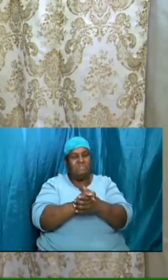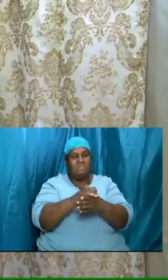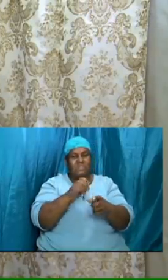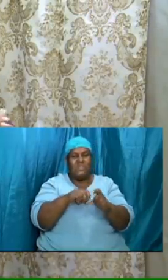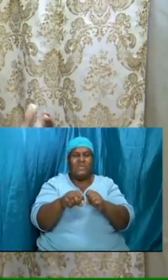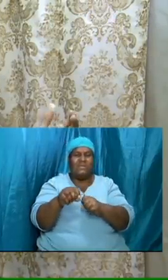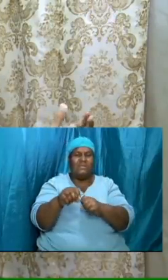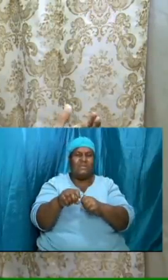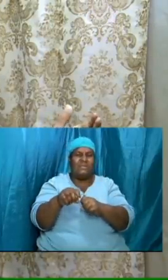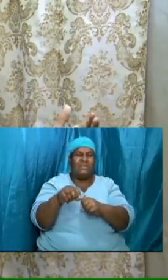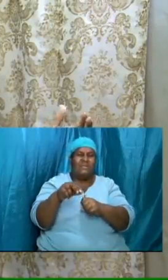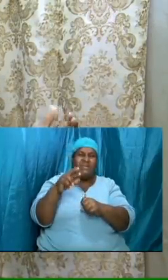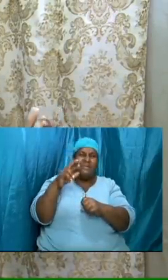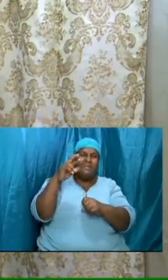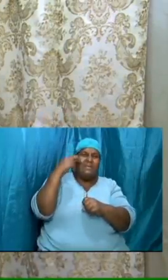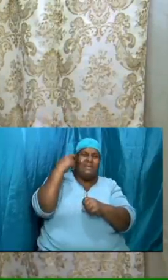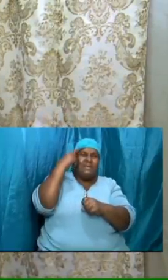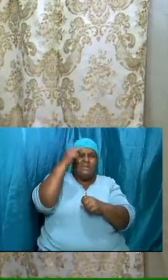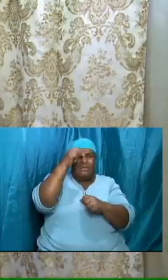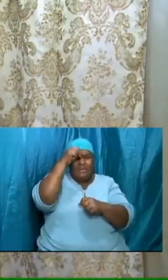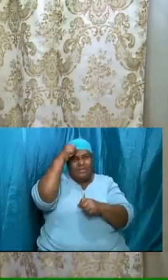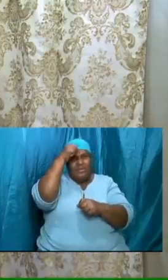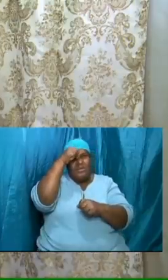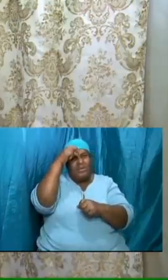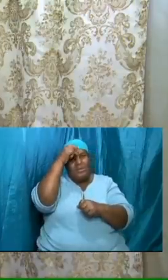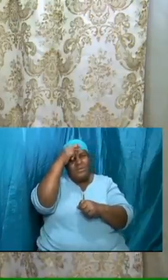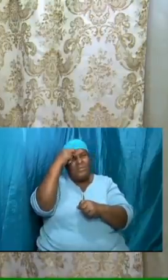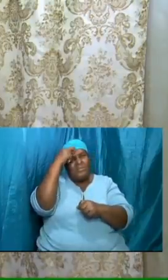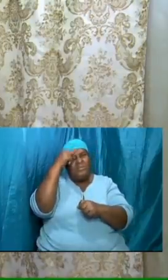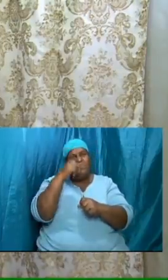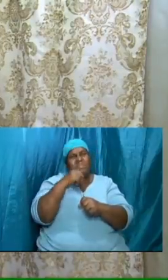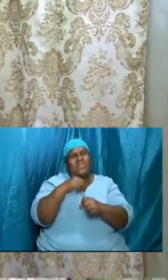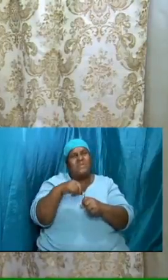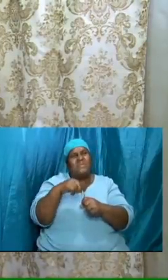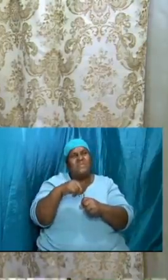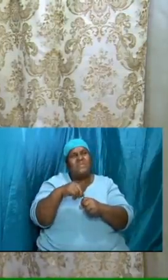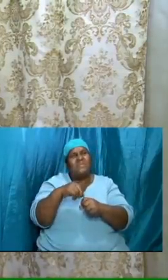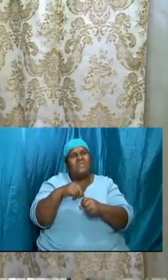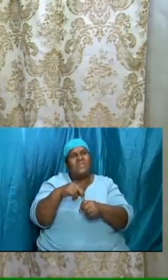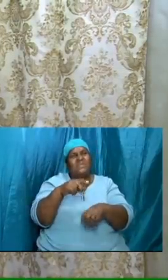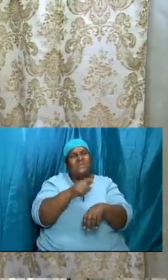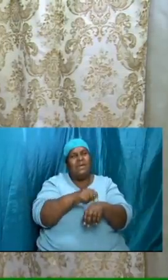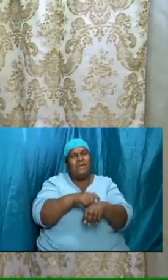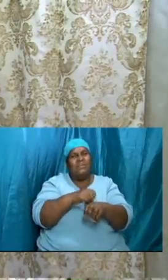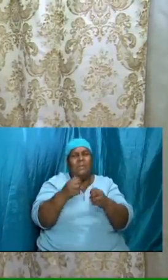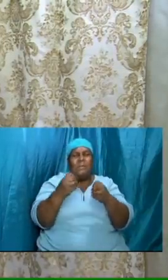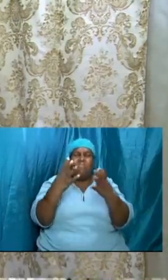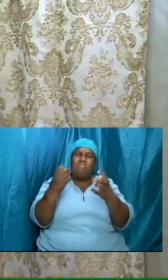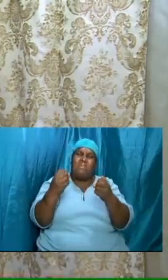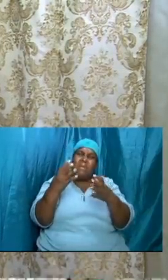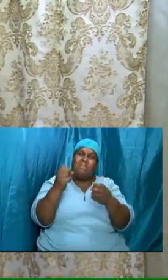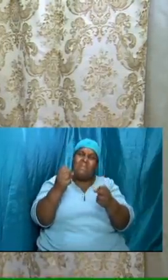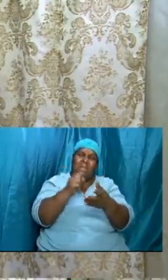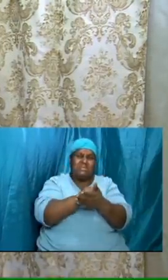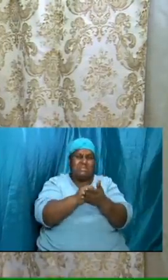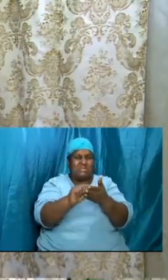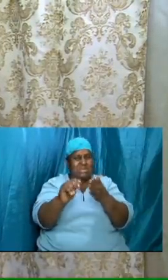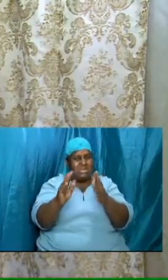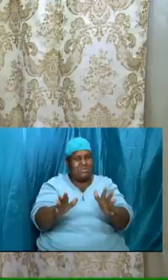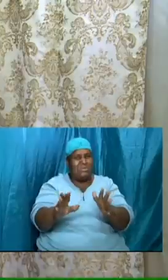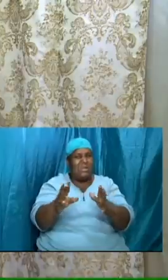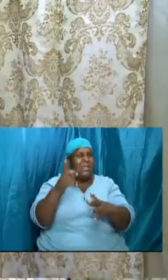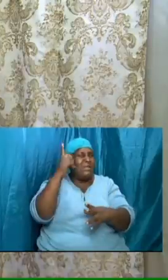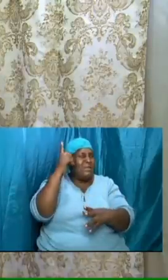of a lot of the saints who are listening and who are learning from the